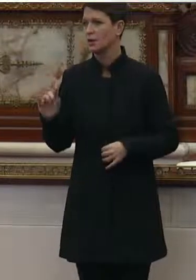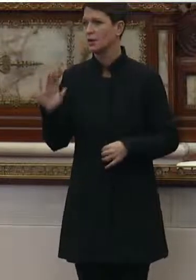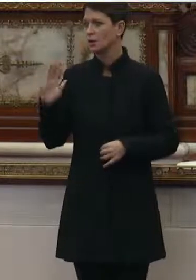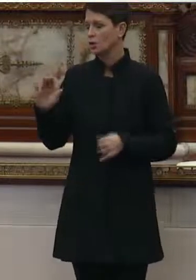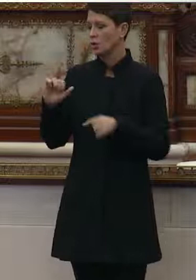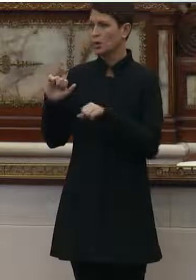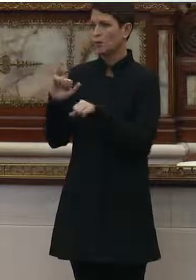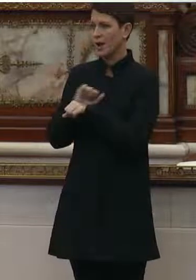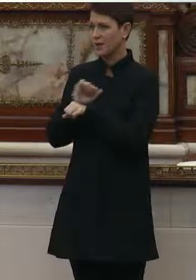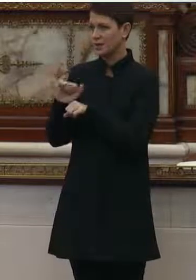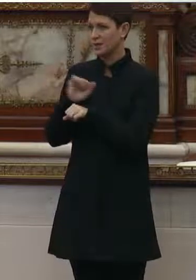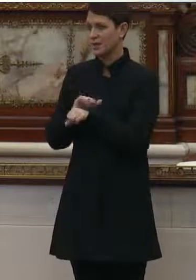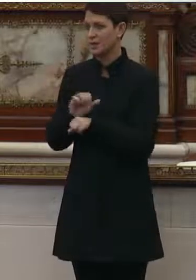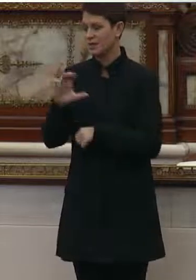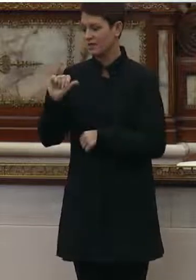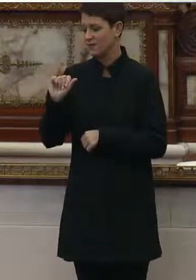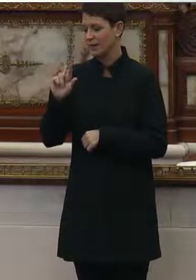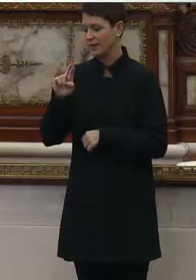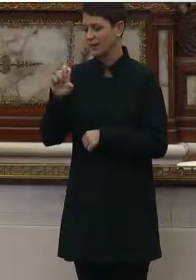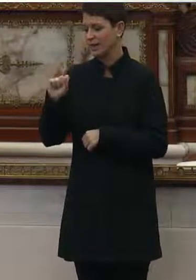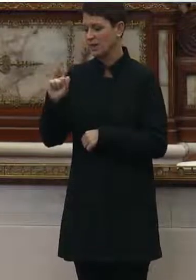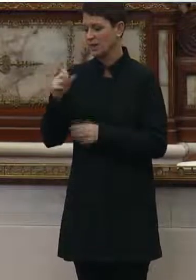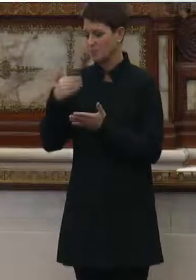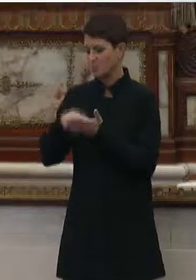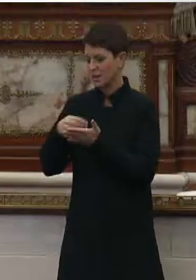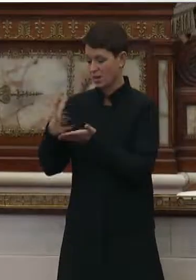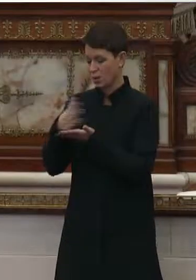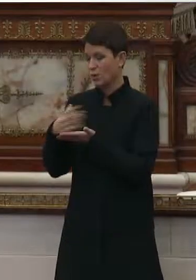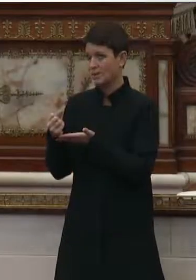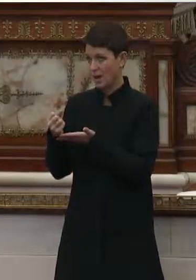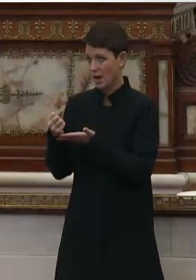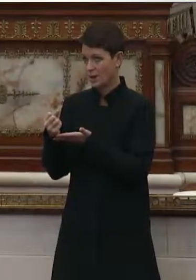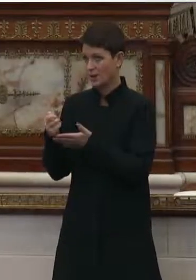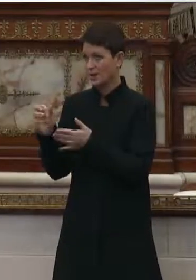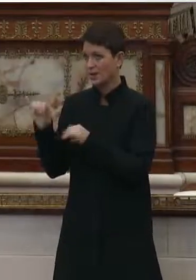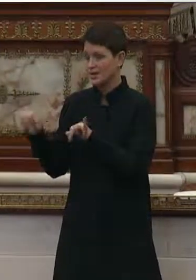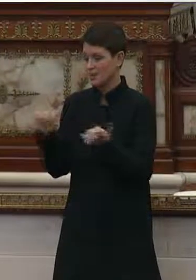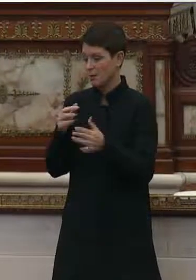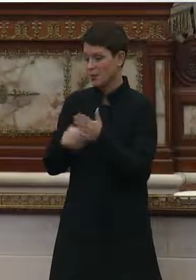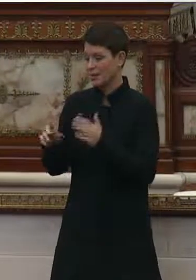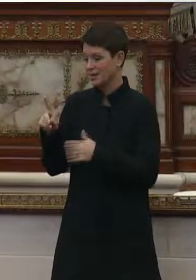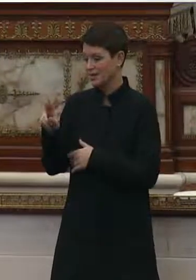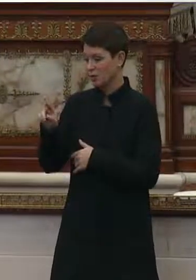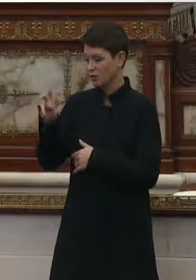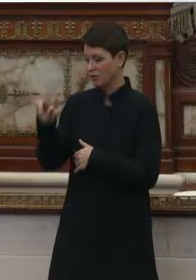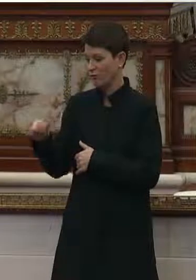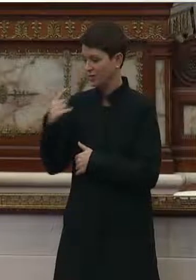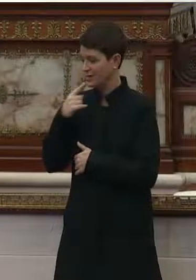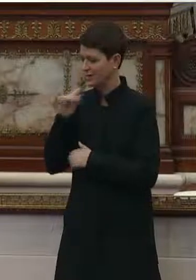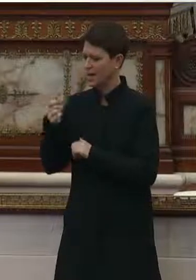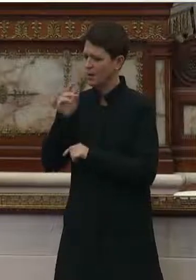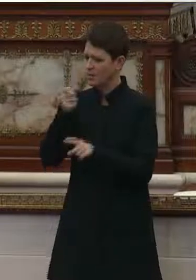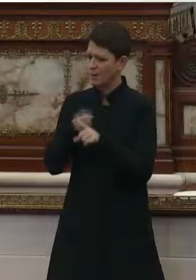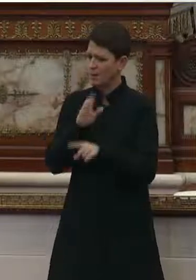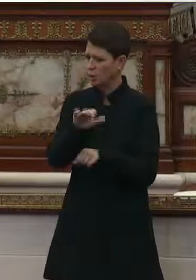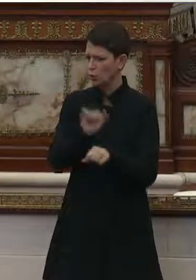practices were. So if CARES dollars were to dry up, similar to what Dr. Farley said, how would that impact the work that you're doing right now?